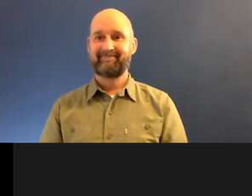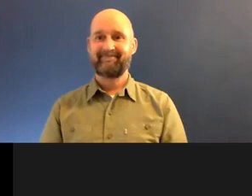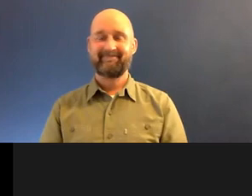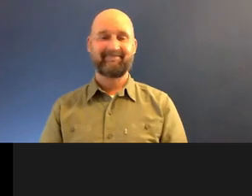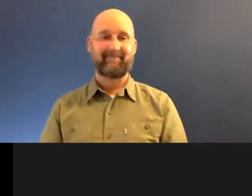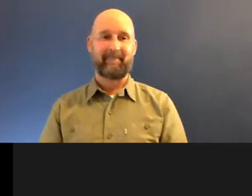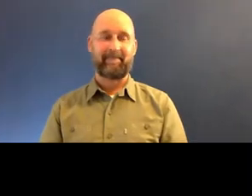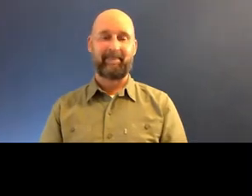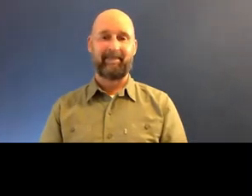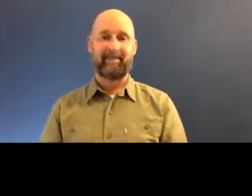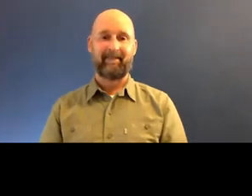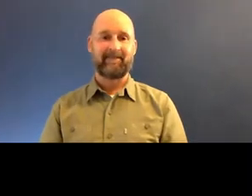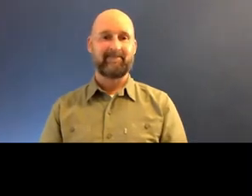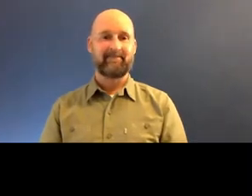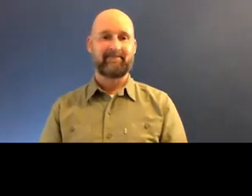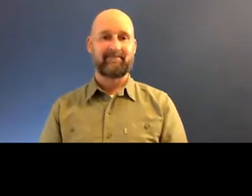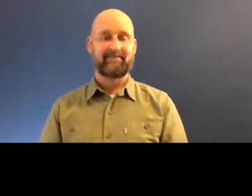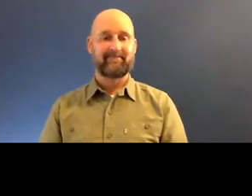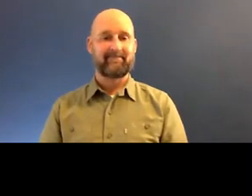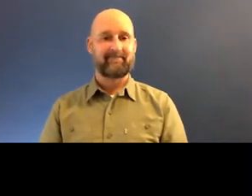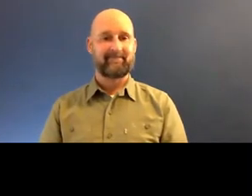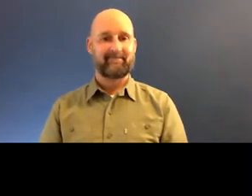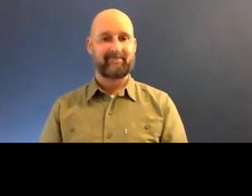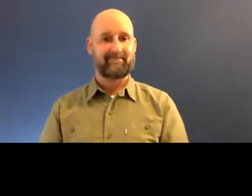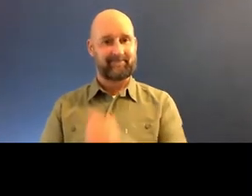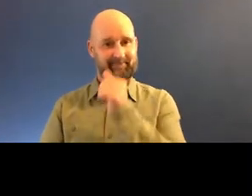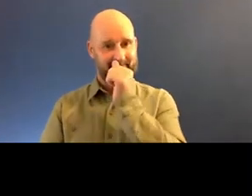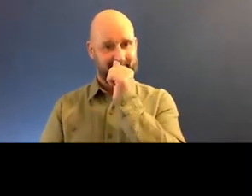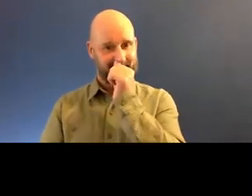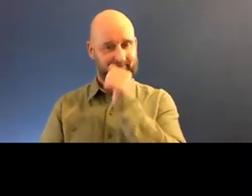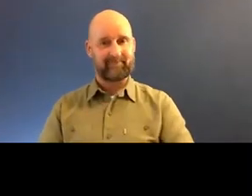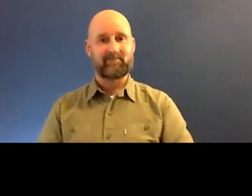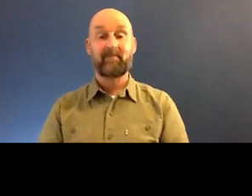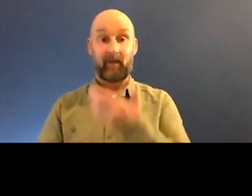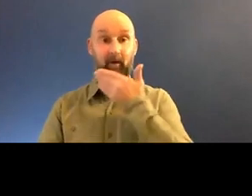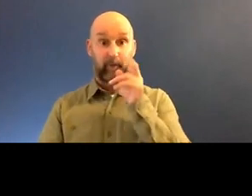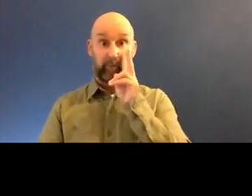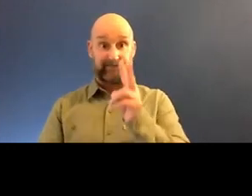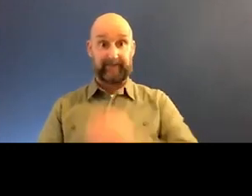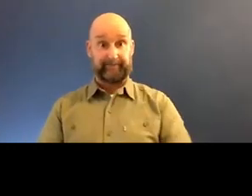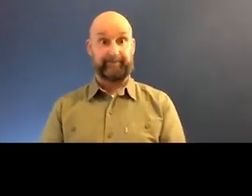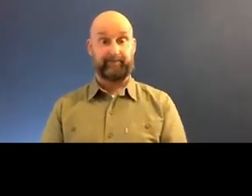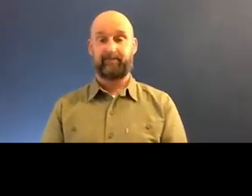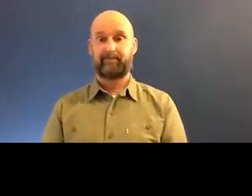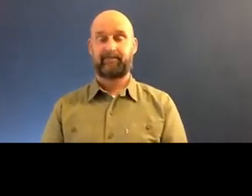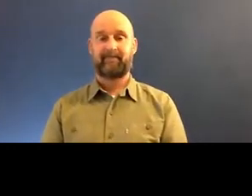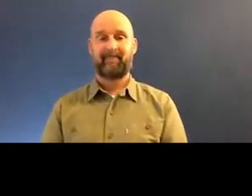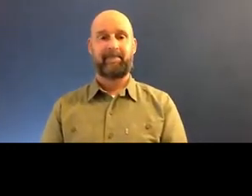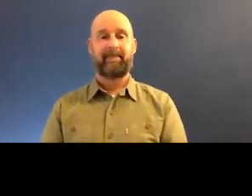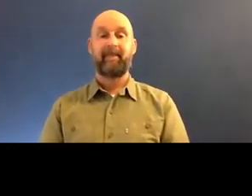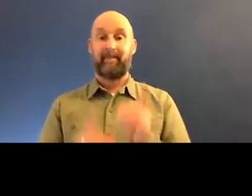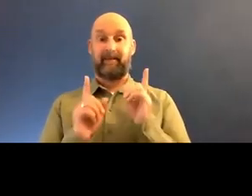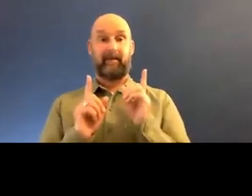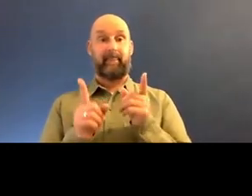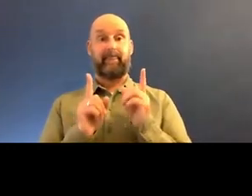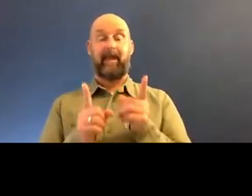know if the moment my screen has appeared. Lovely. Yes. Okay. Brilliant. So this is just